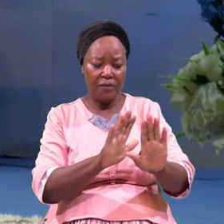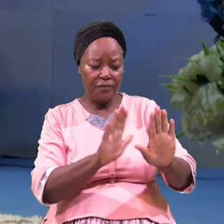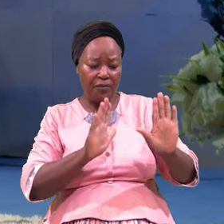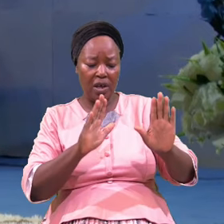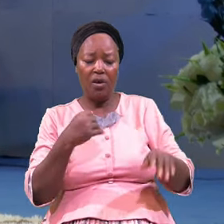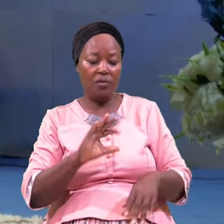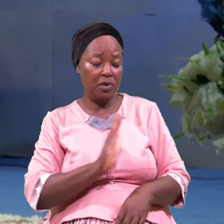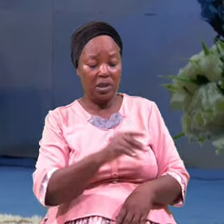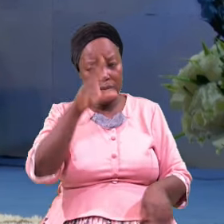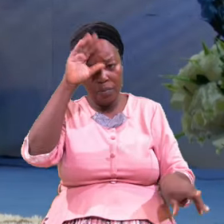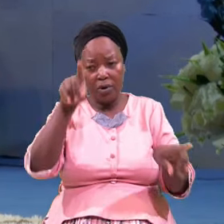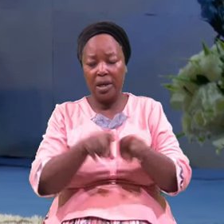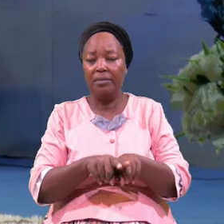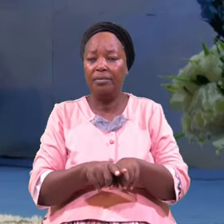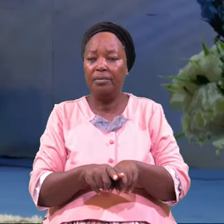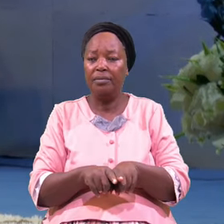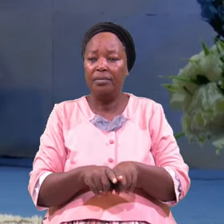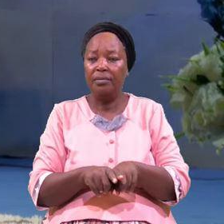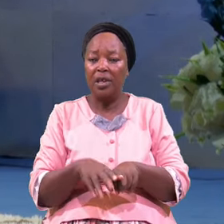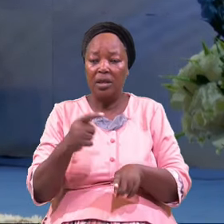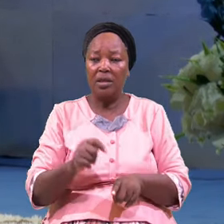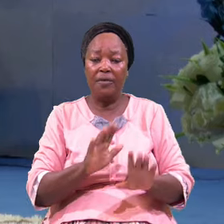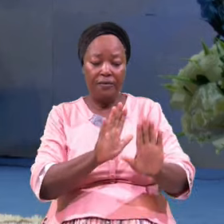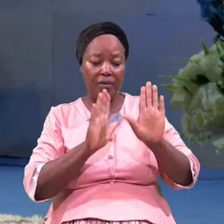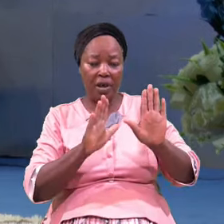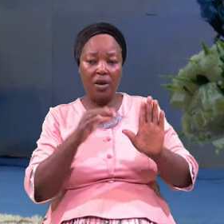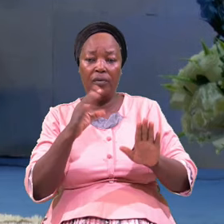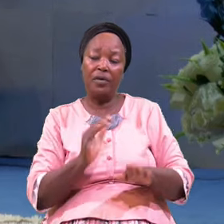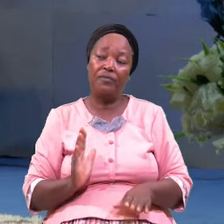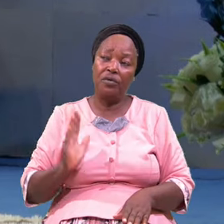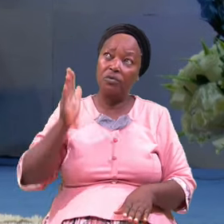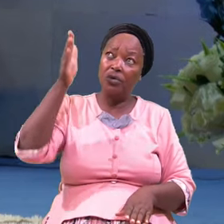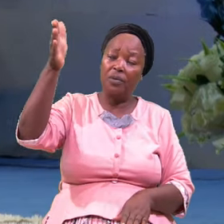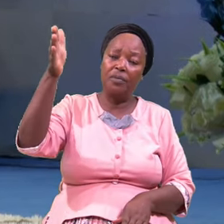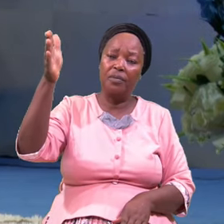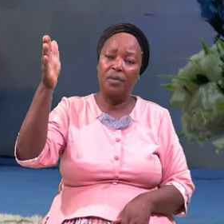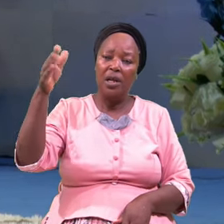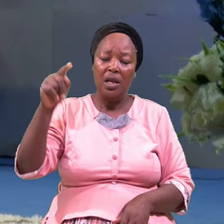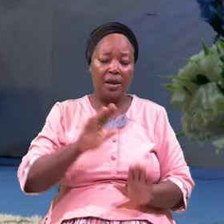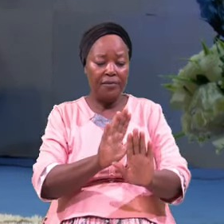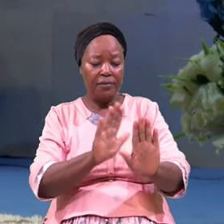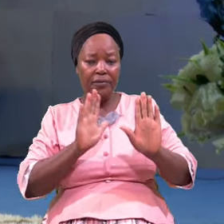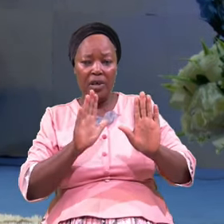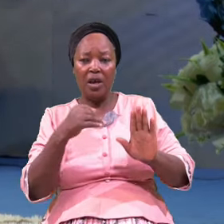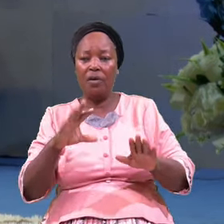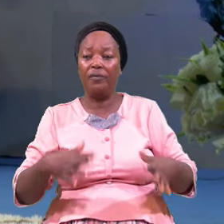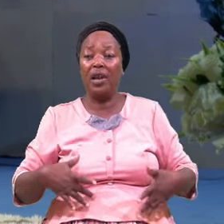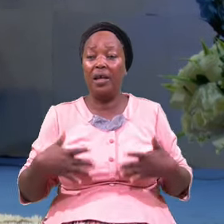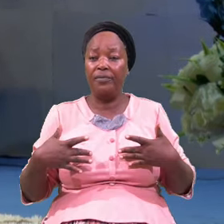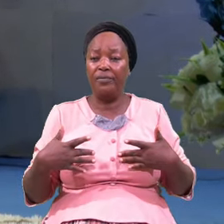Brother The Fear Of The Future The Fear Of Life